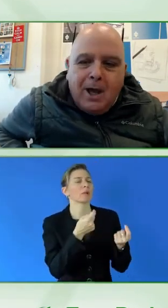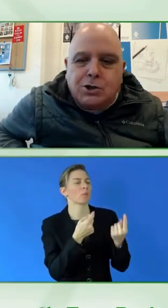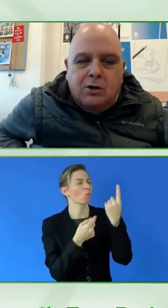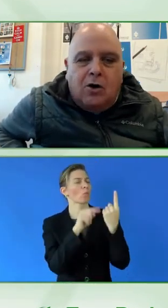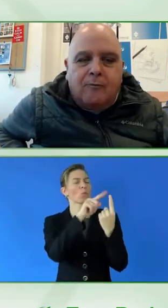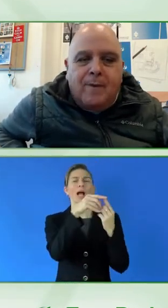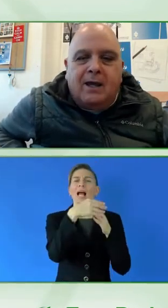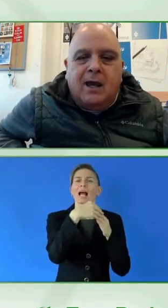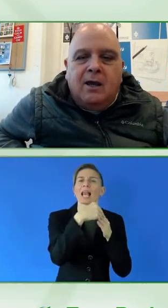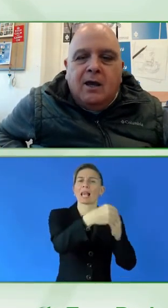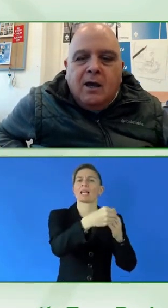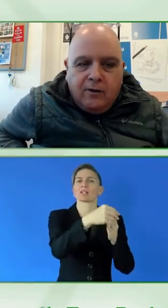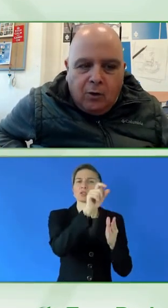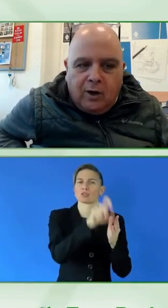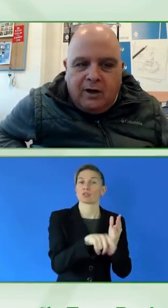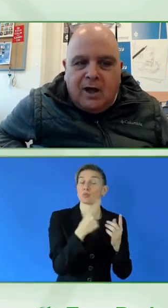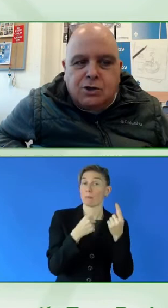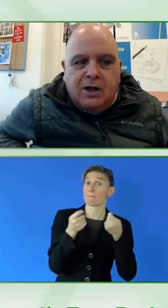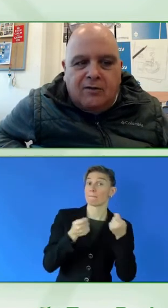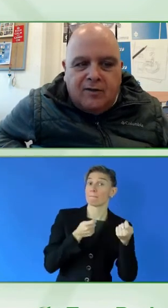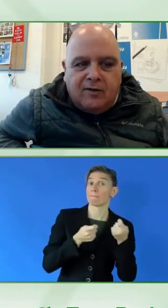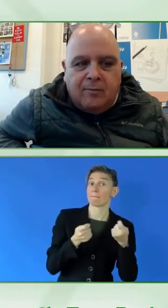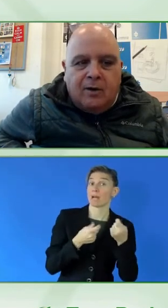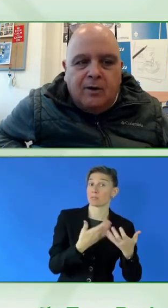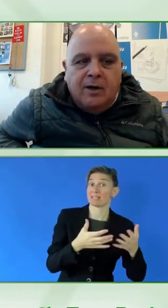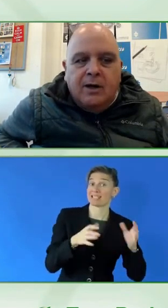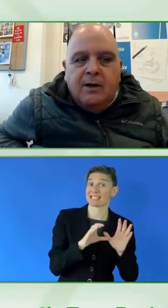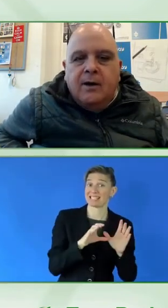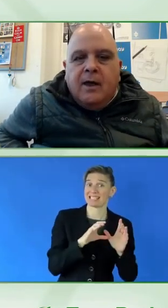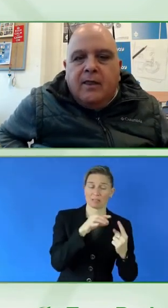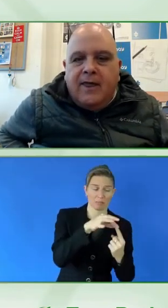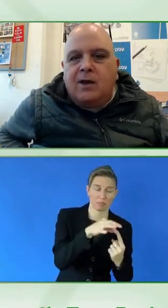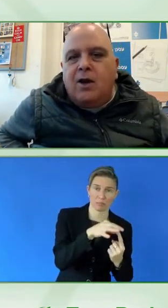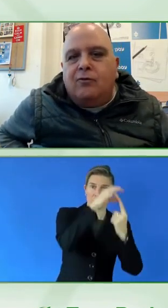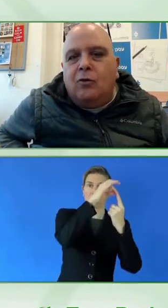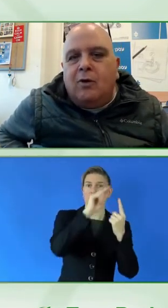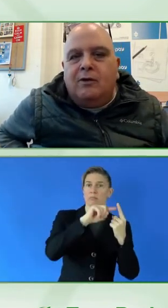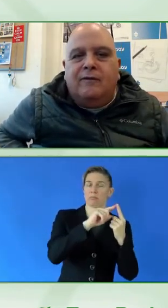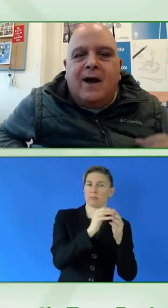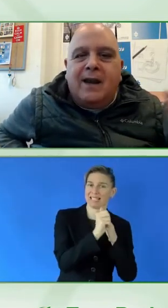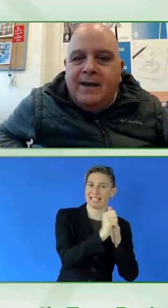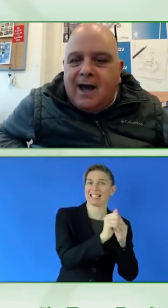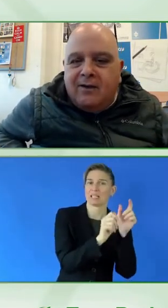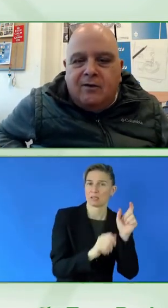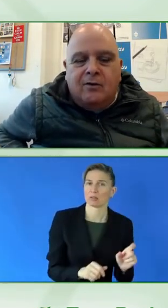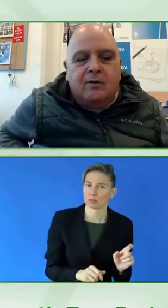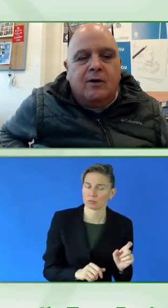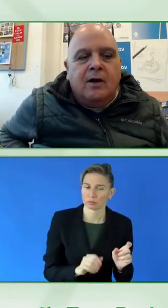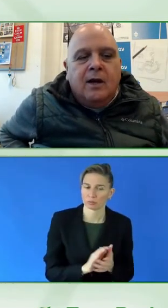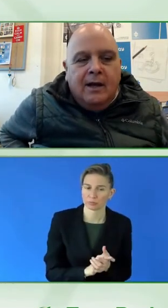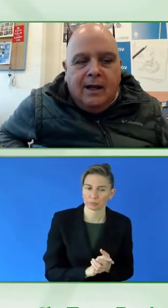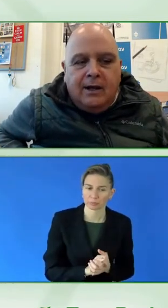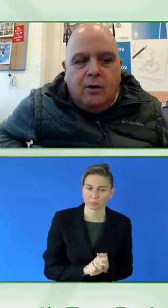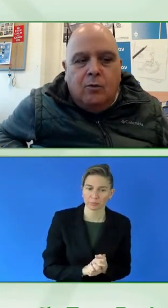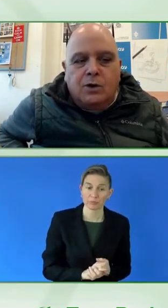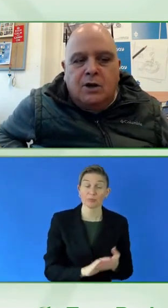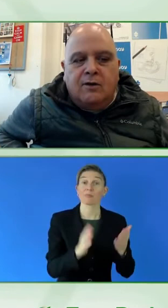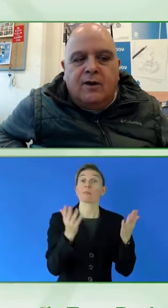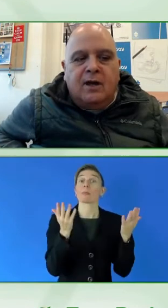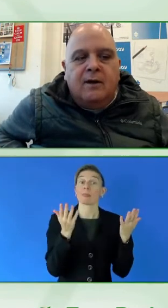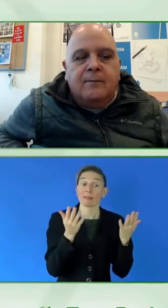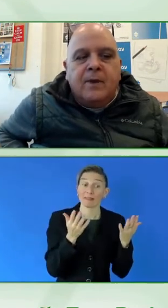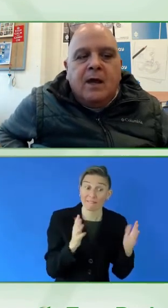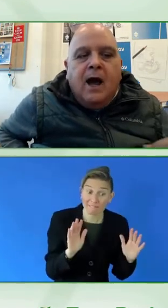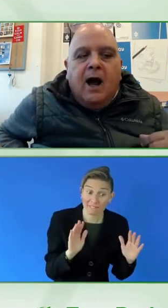mission of making the organization accessible. Then you have to define another leader,